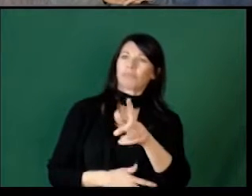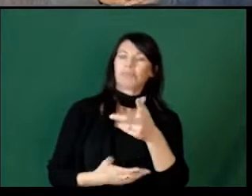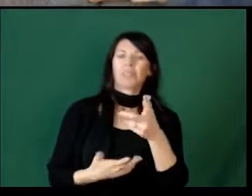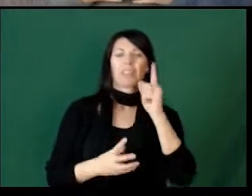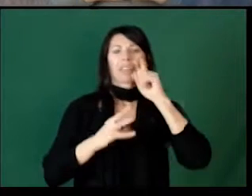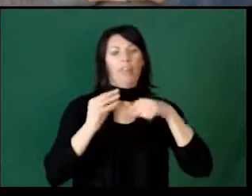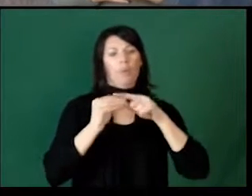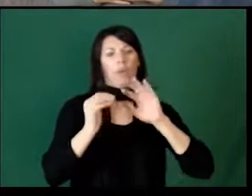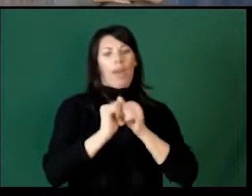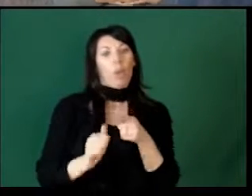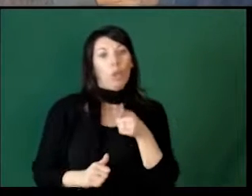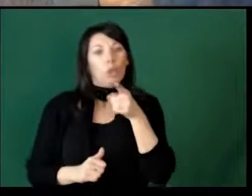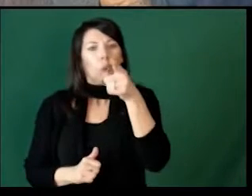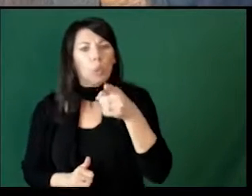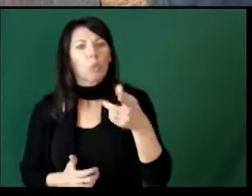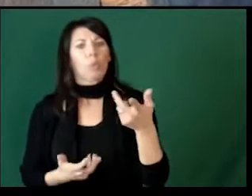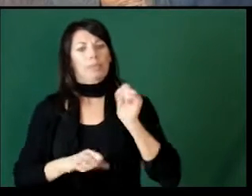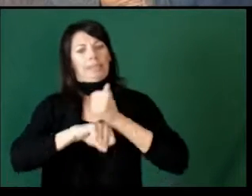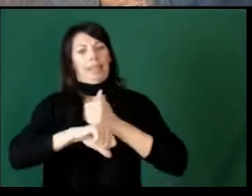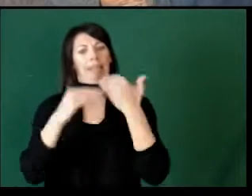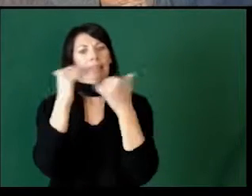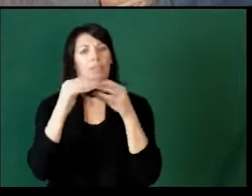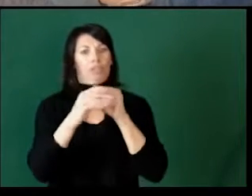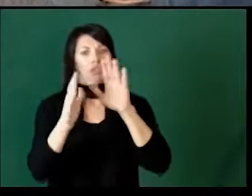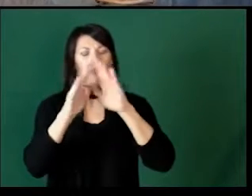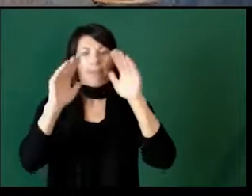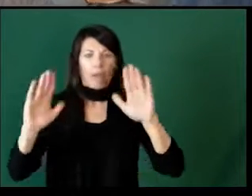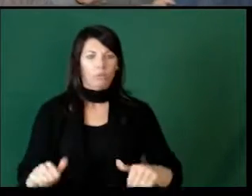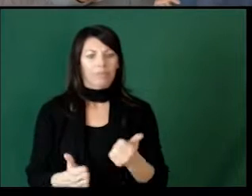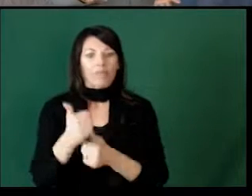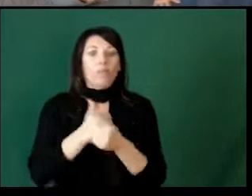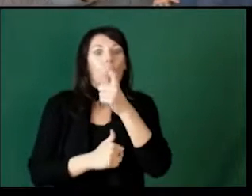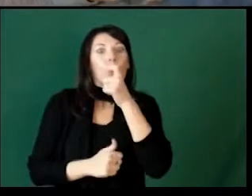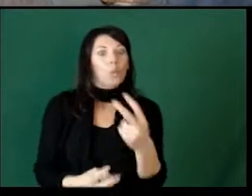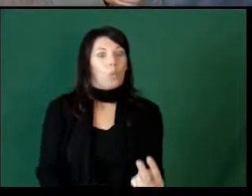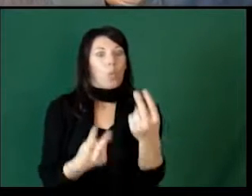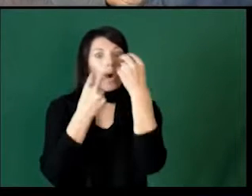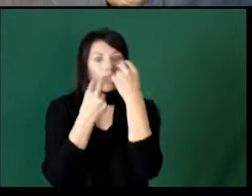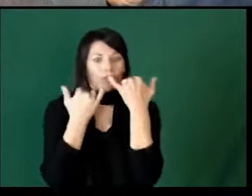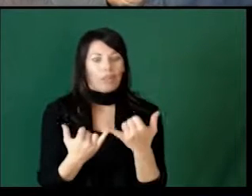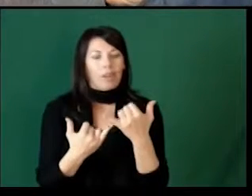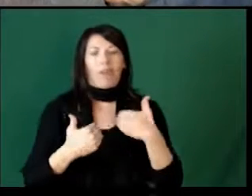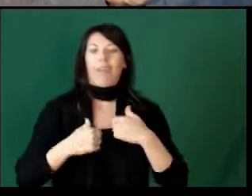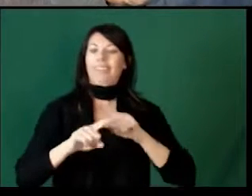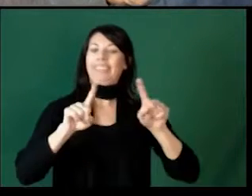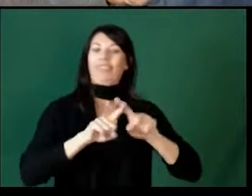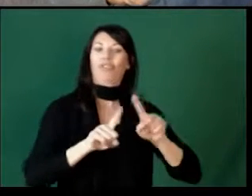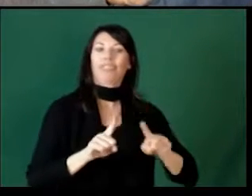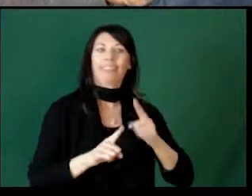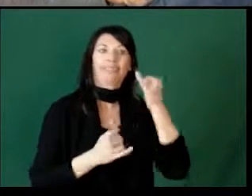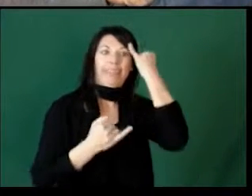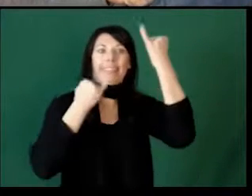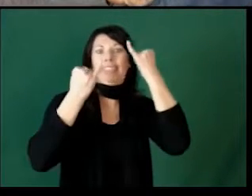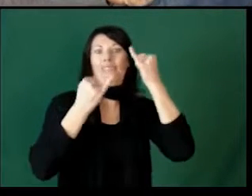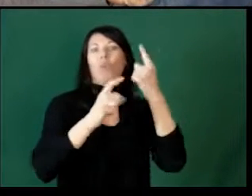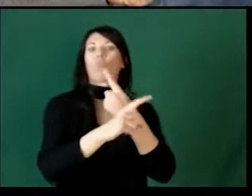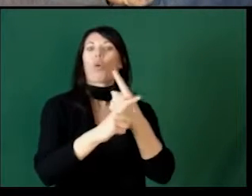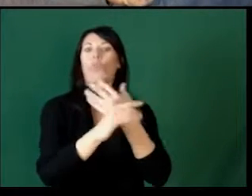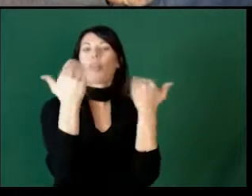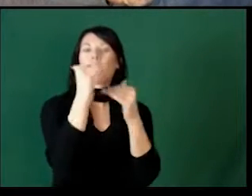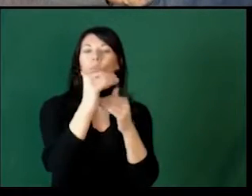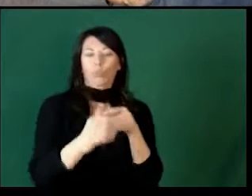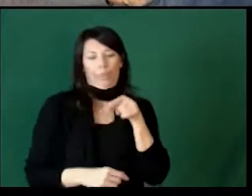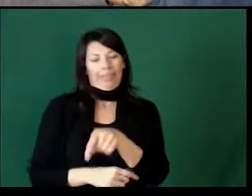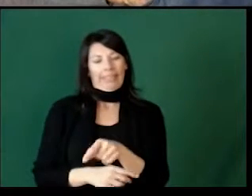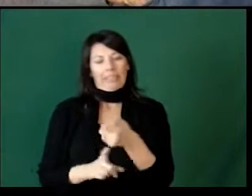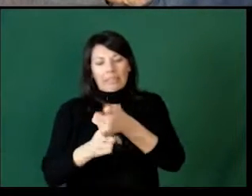how you feel about how you set limits in your house. Everybody that's watching probably has a different idea of what an appropriate limit might be.